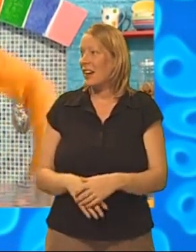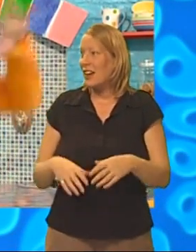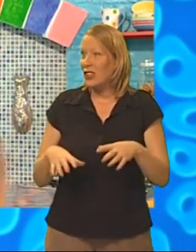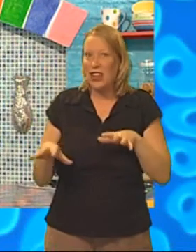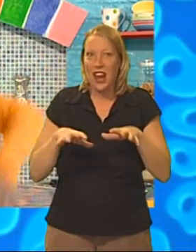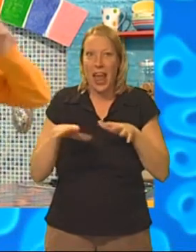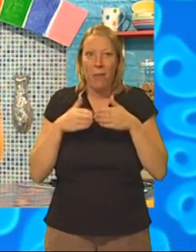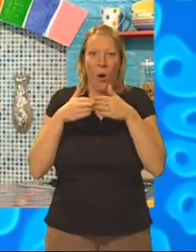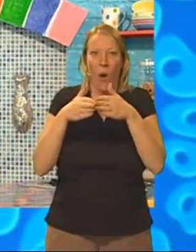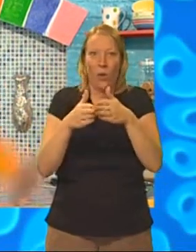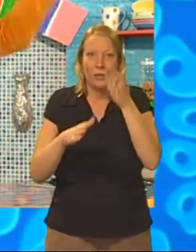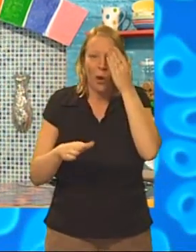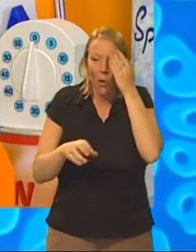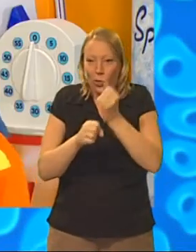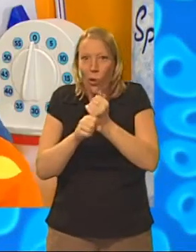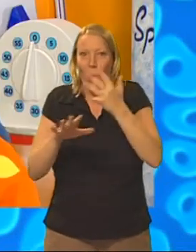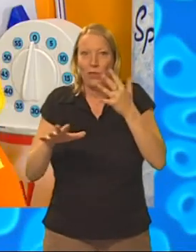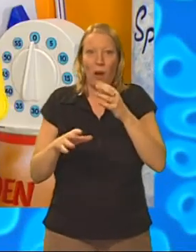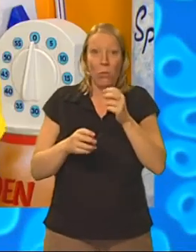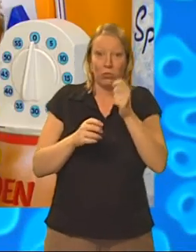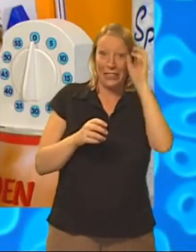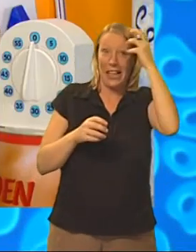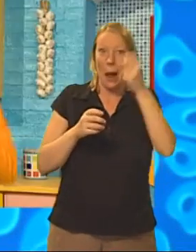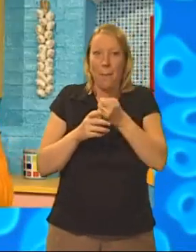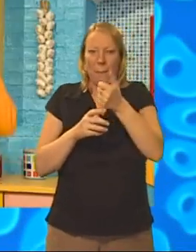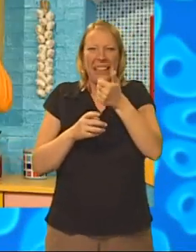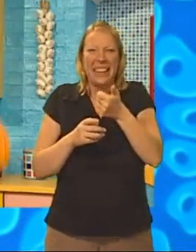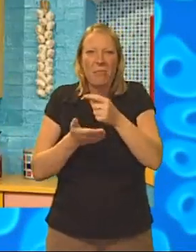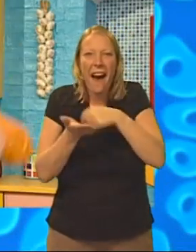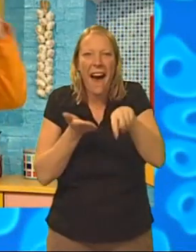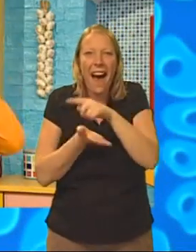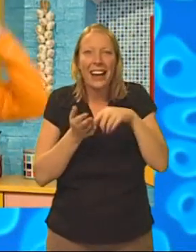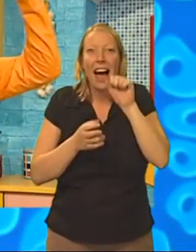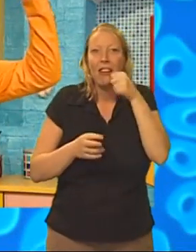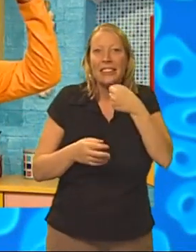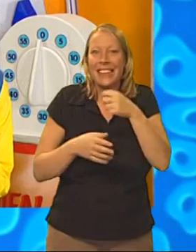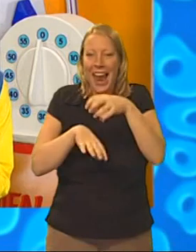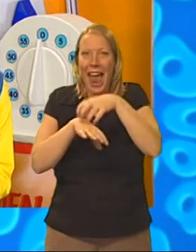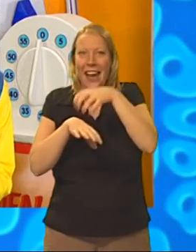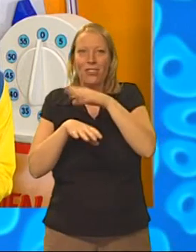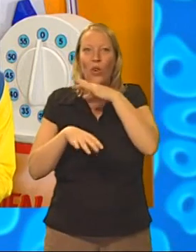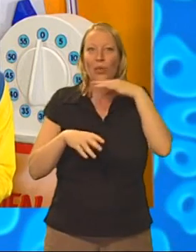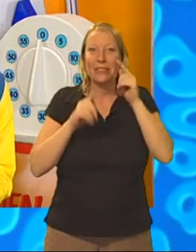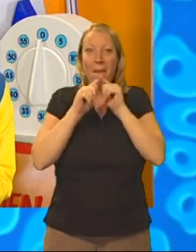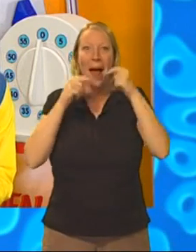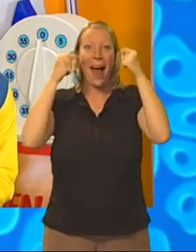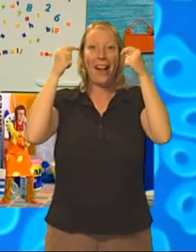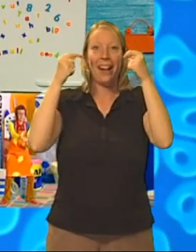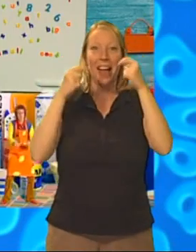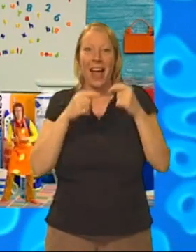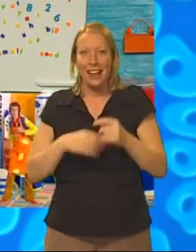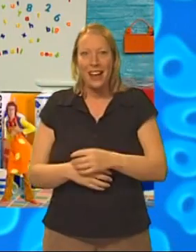Jelly boats and pirates go! Princess pea pies! Carrot cakes and fruity smiles! And envelopes surprise!